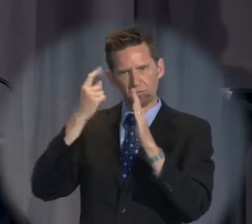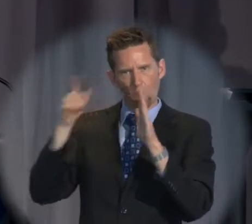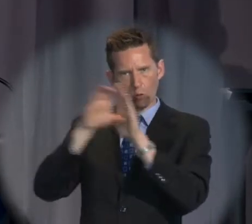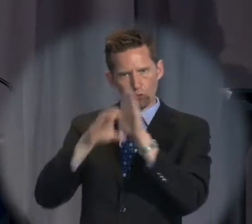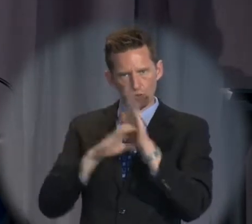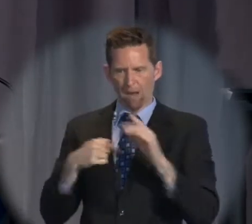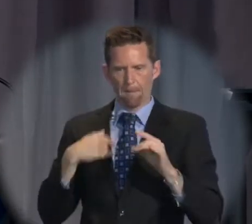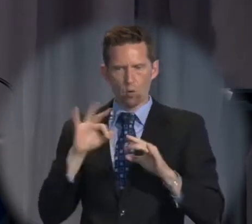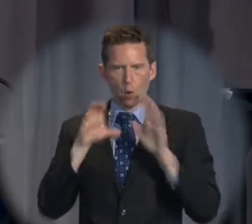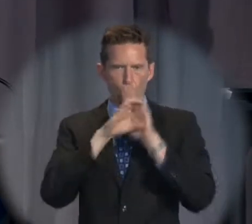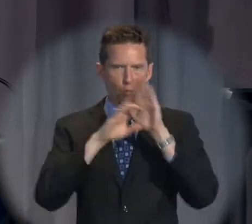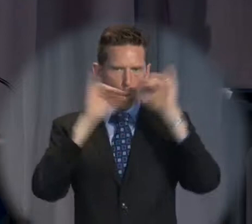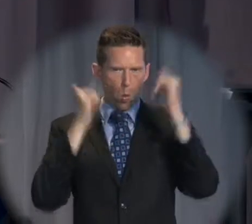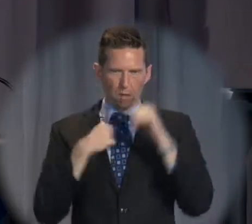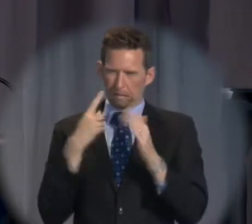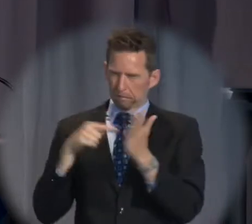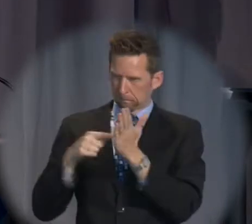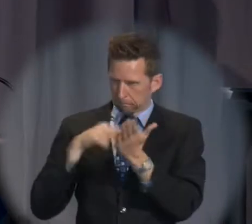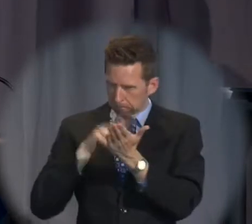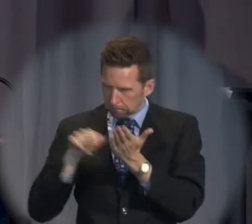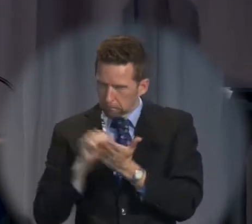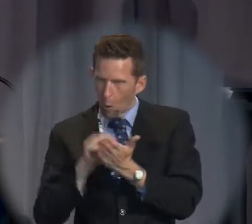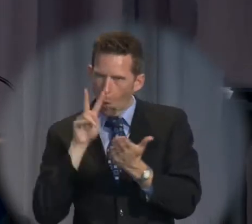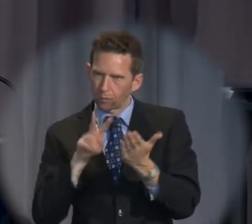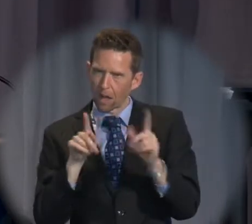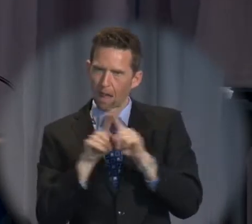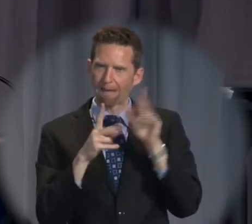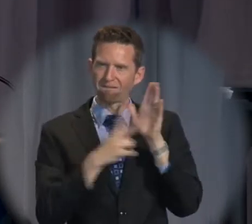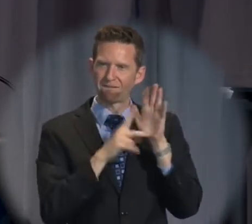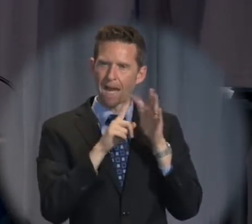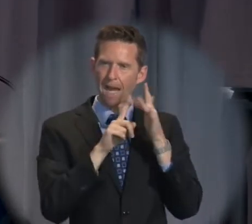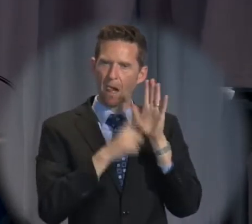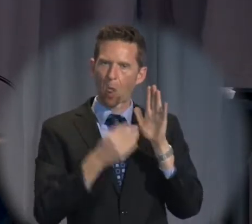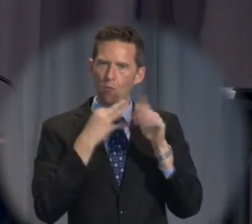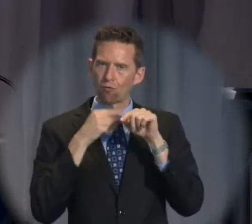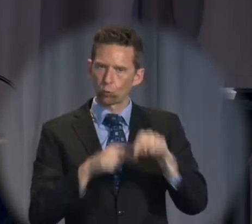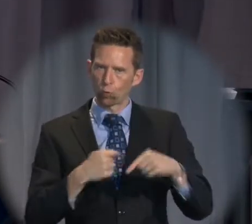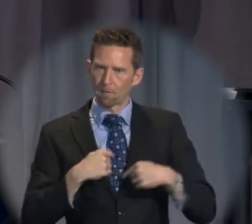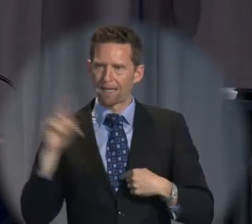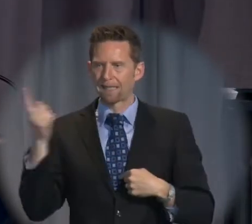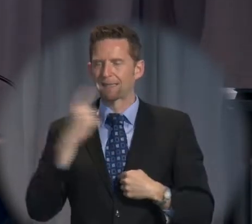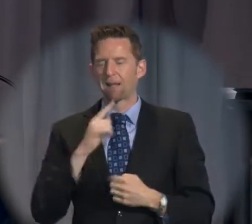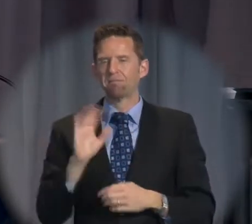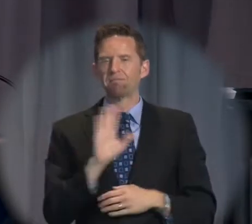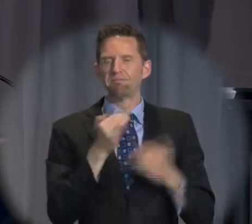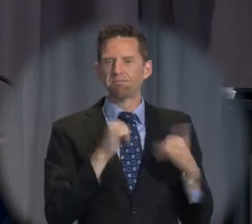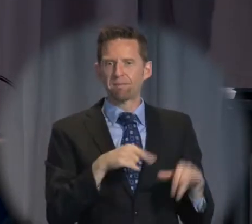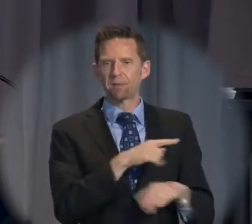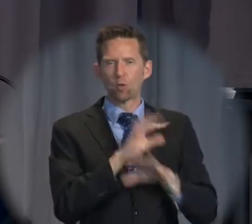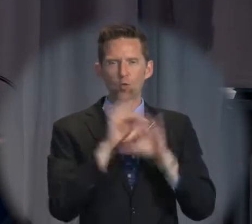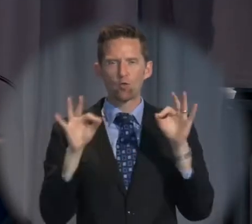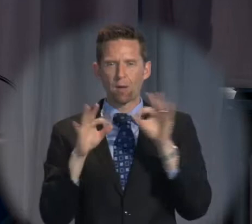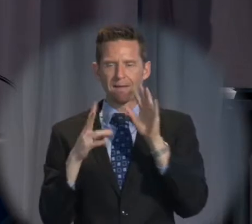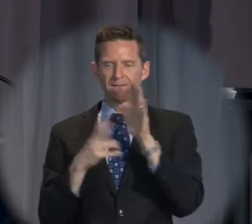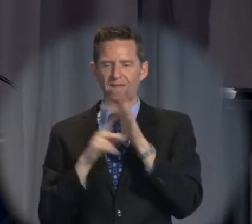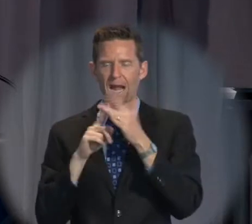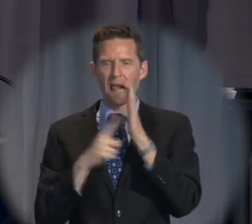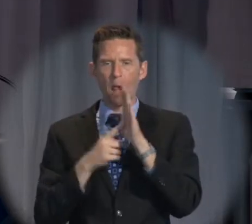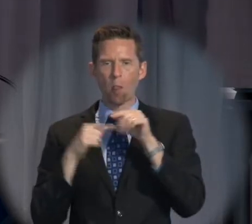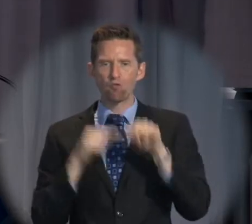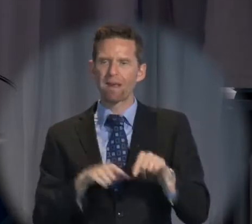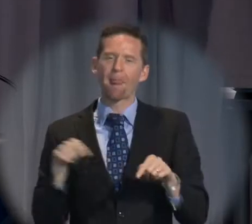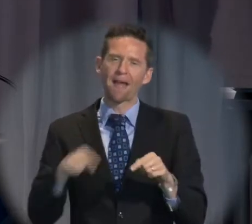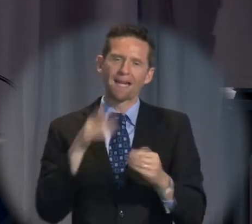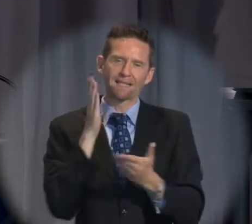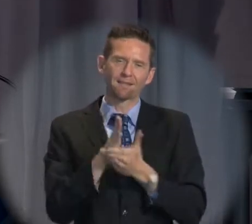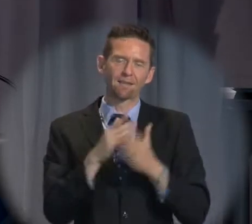have I read this correctly? It looks like a veiled threat to me. And he said, well, you're incorrect because it's not a veiled threat. That is a threat.